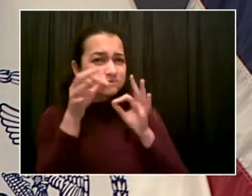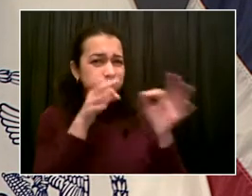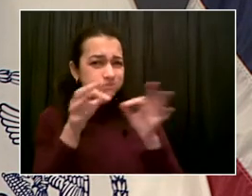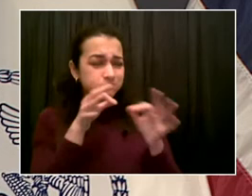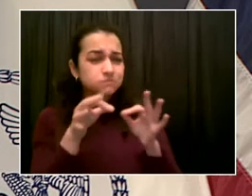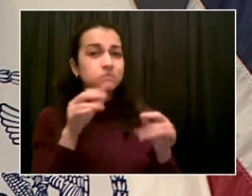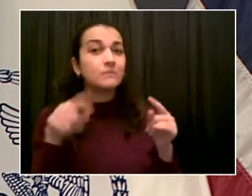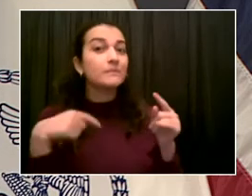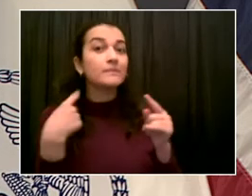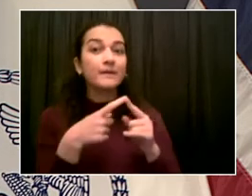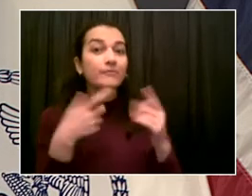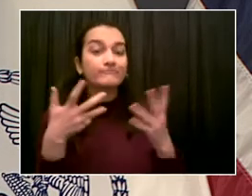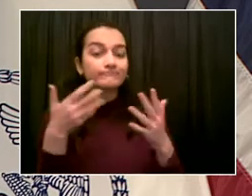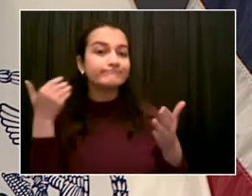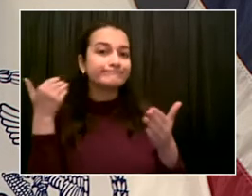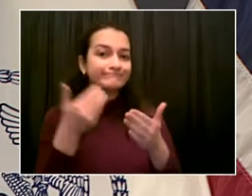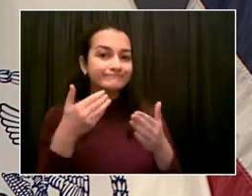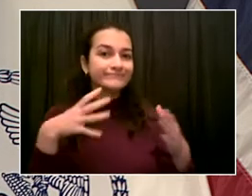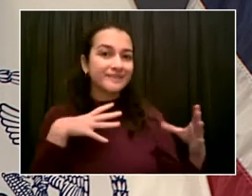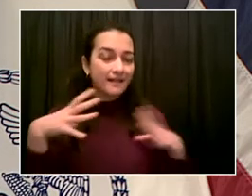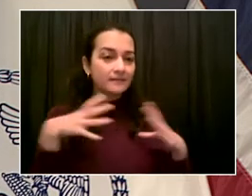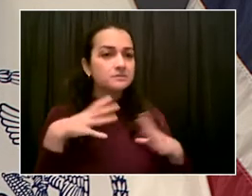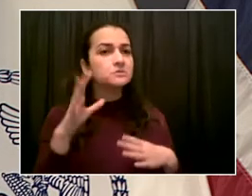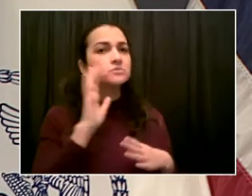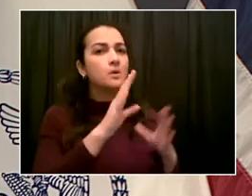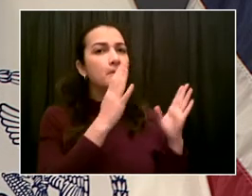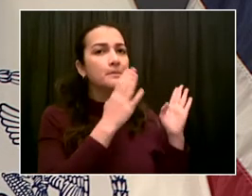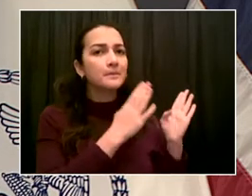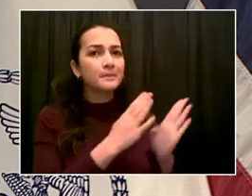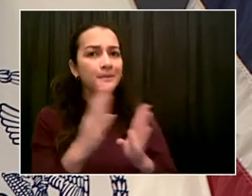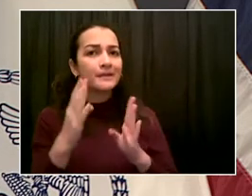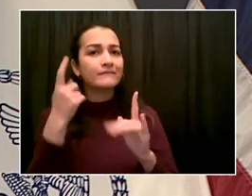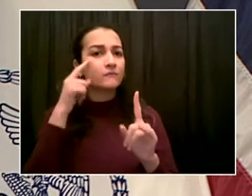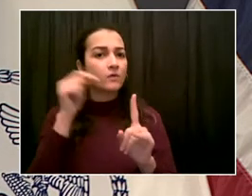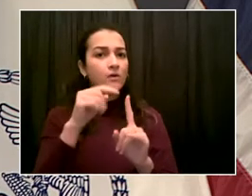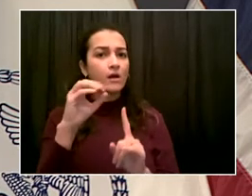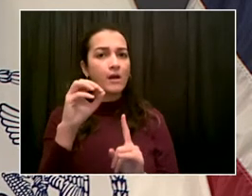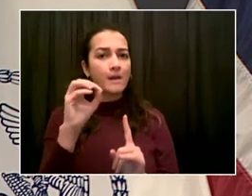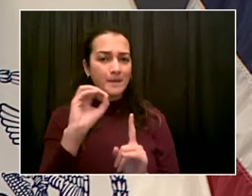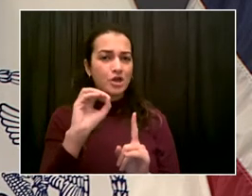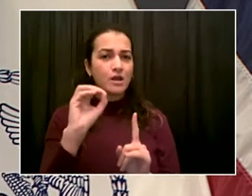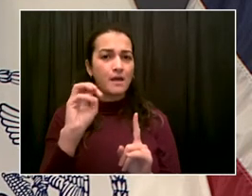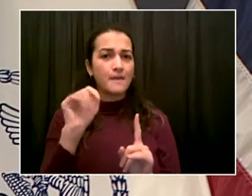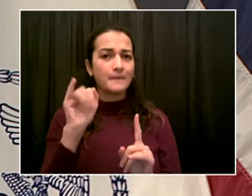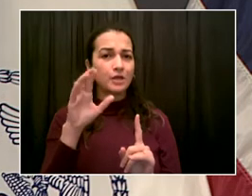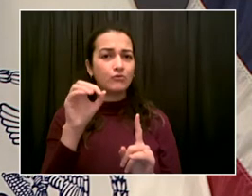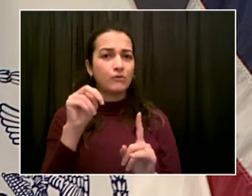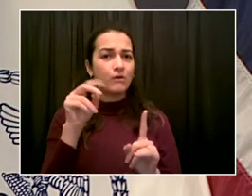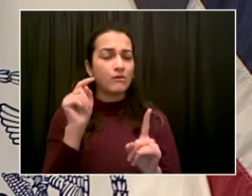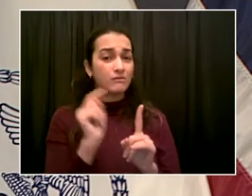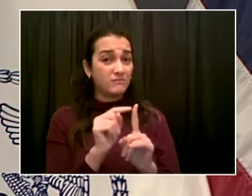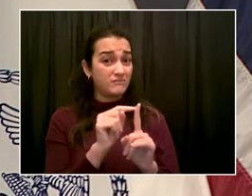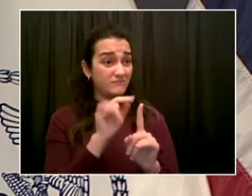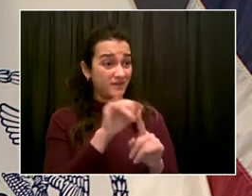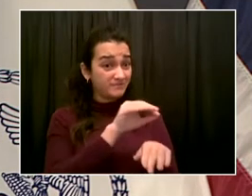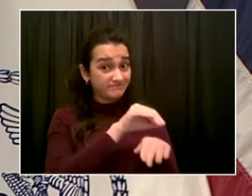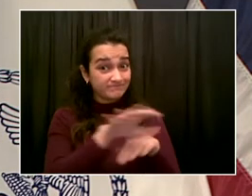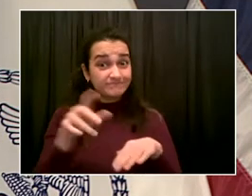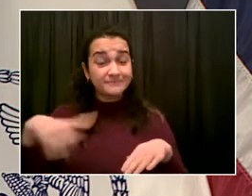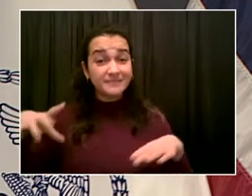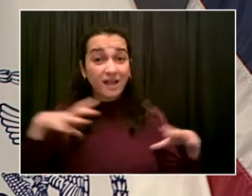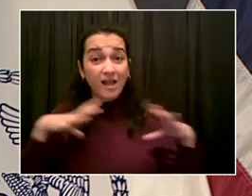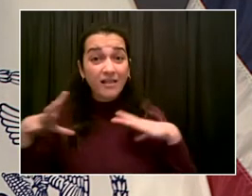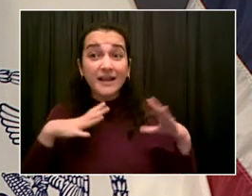where Omicron could affect the holidays, affect shopping, particularly with this